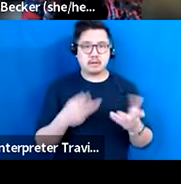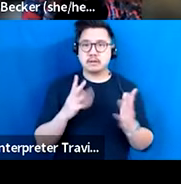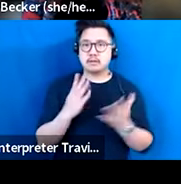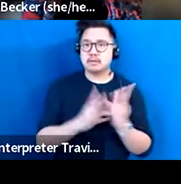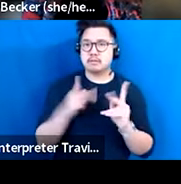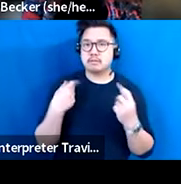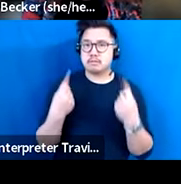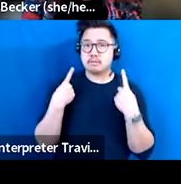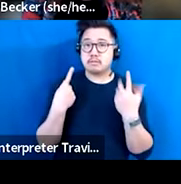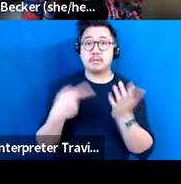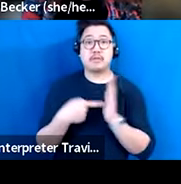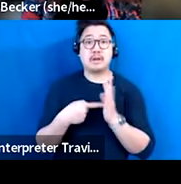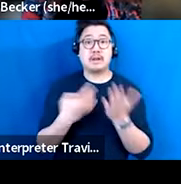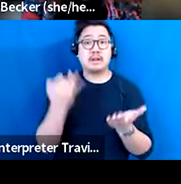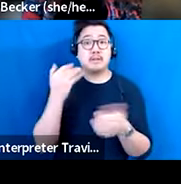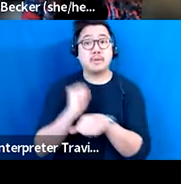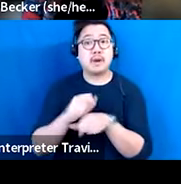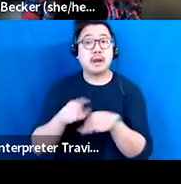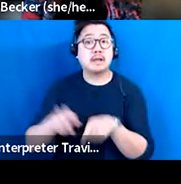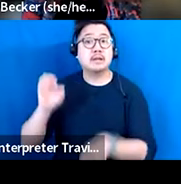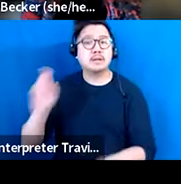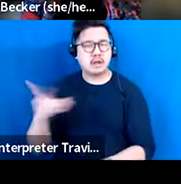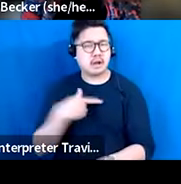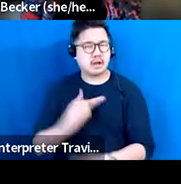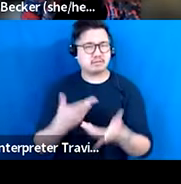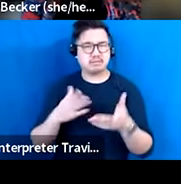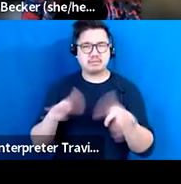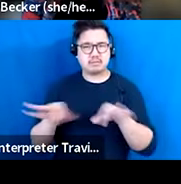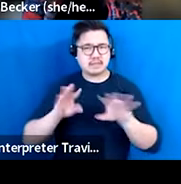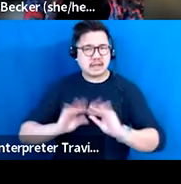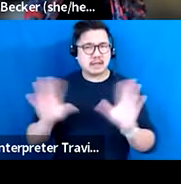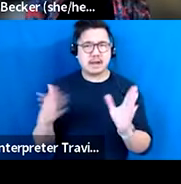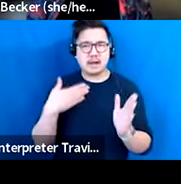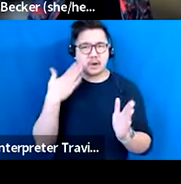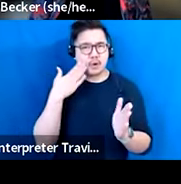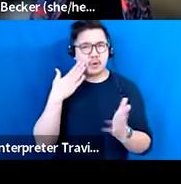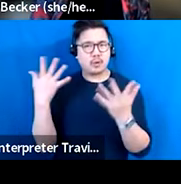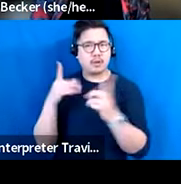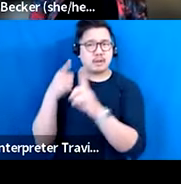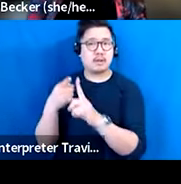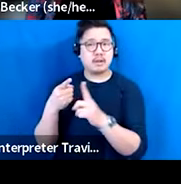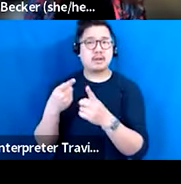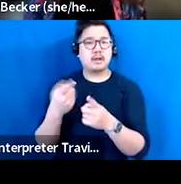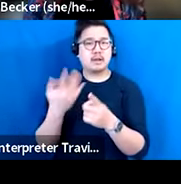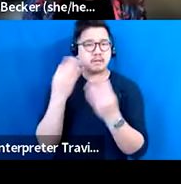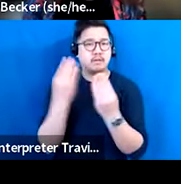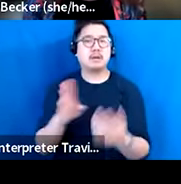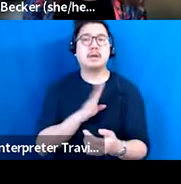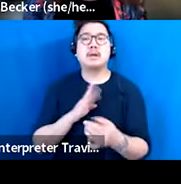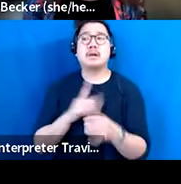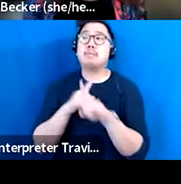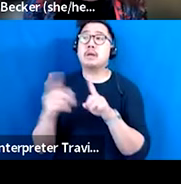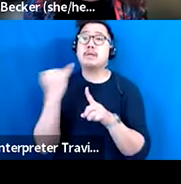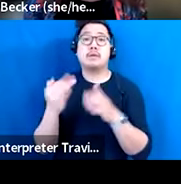you as the ED may be very clear what your message is and you tell that to the board. But if your person that manages your annual fund